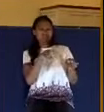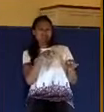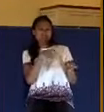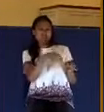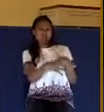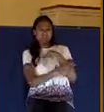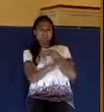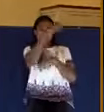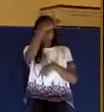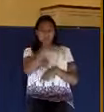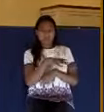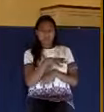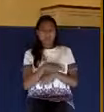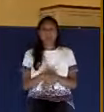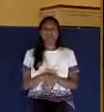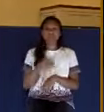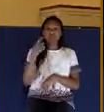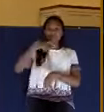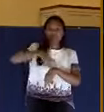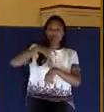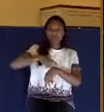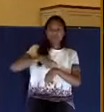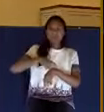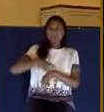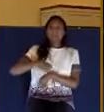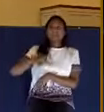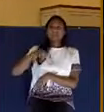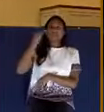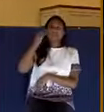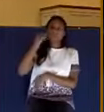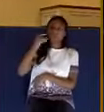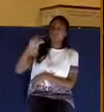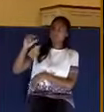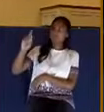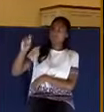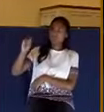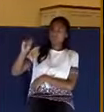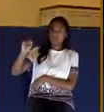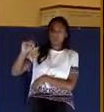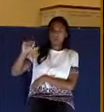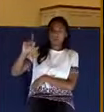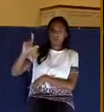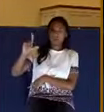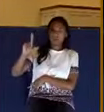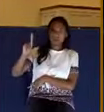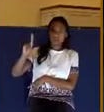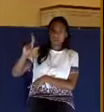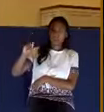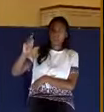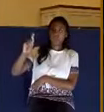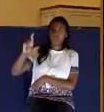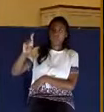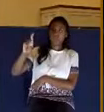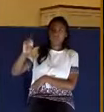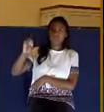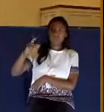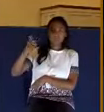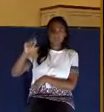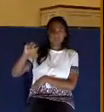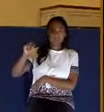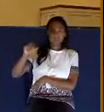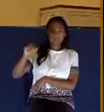I read a story one time when Governor Ronald Reagan and his wife went to church. The usher seated them in the front of the sanctuary